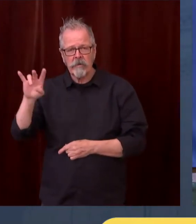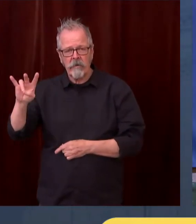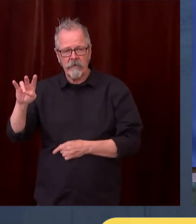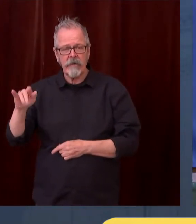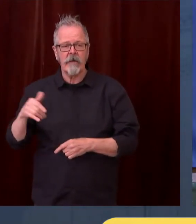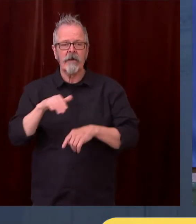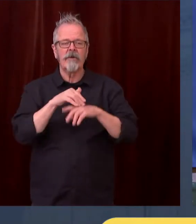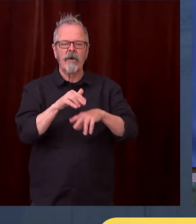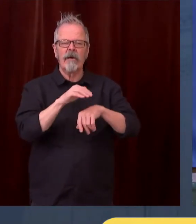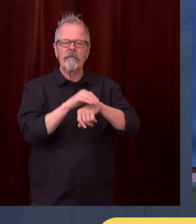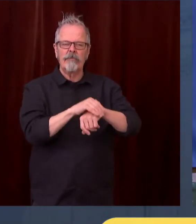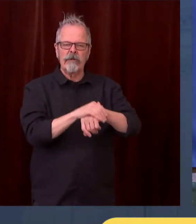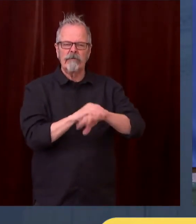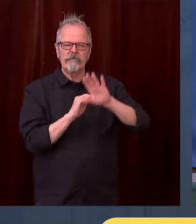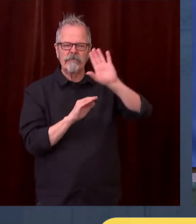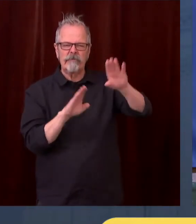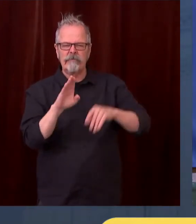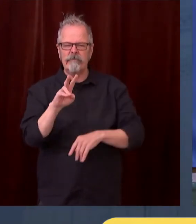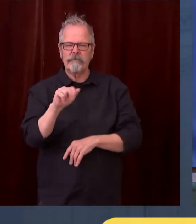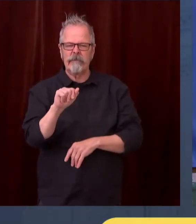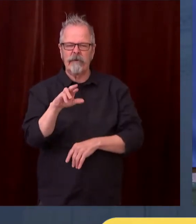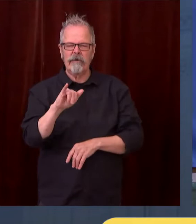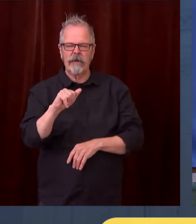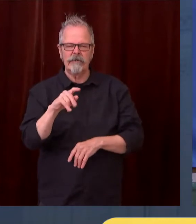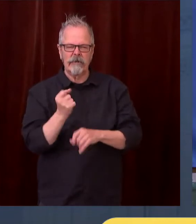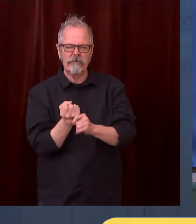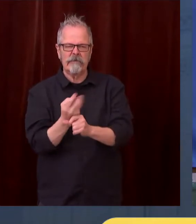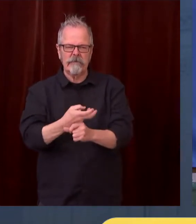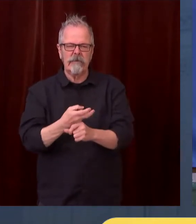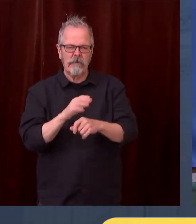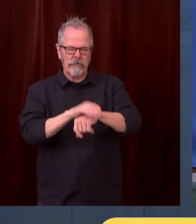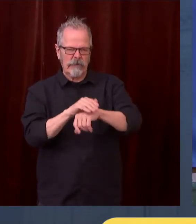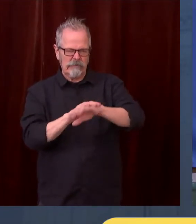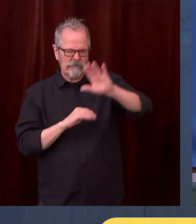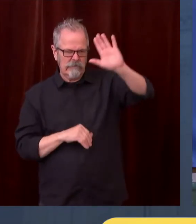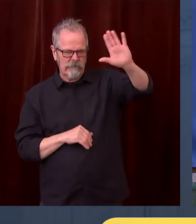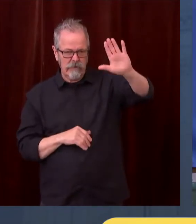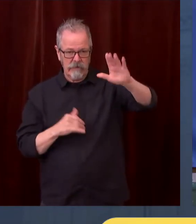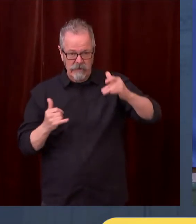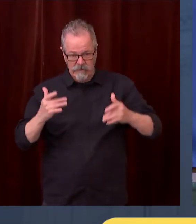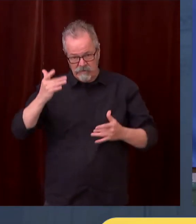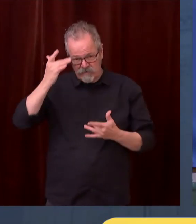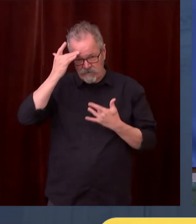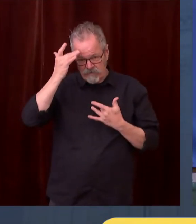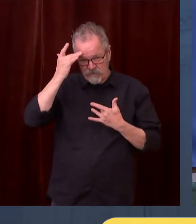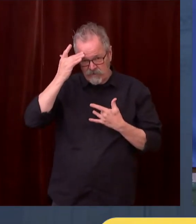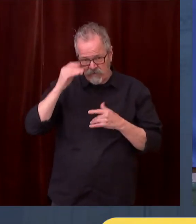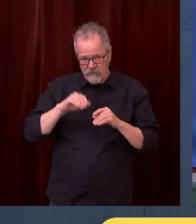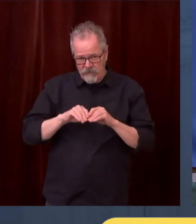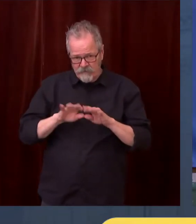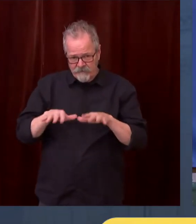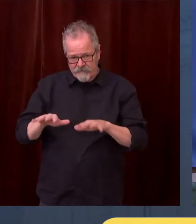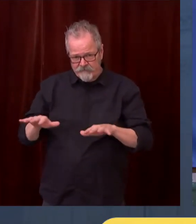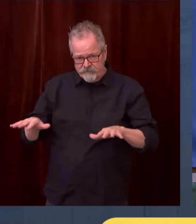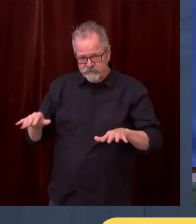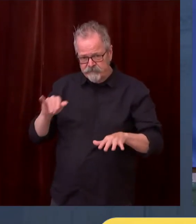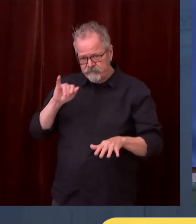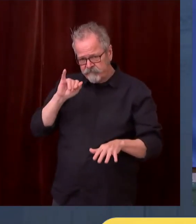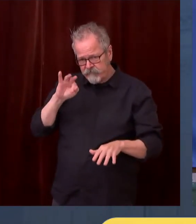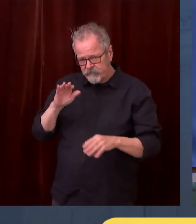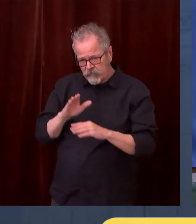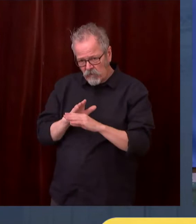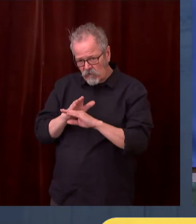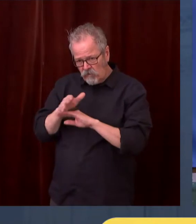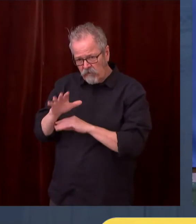of the concentration of the different varieties, in several European states it has